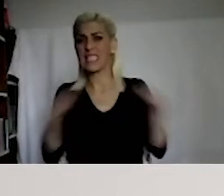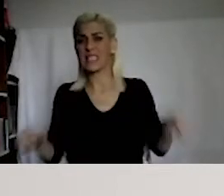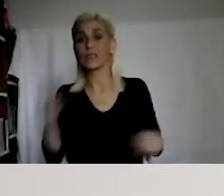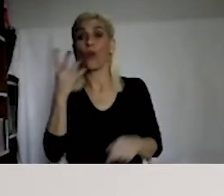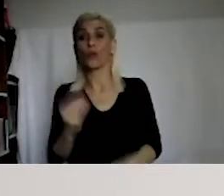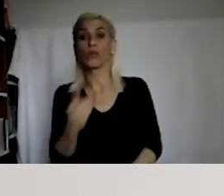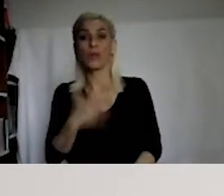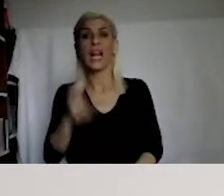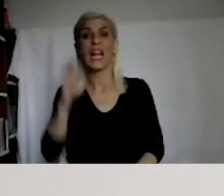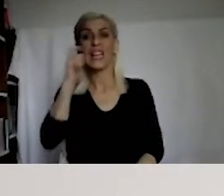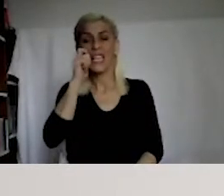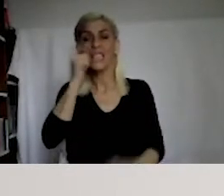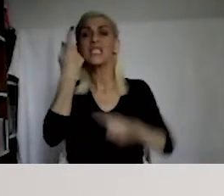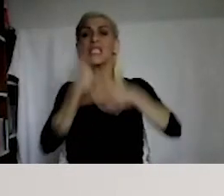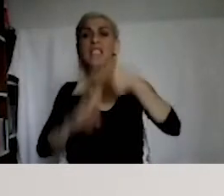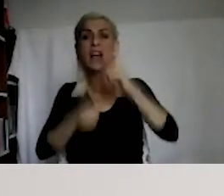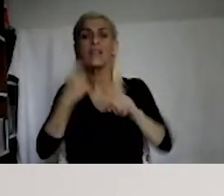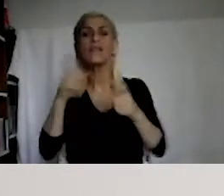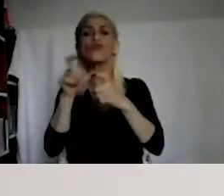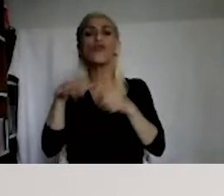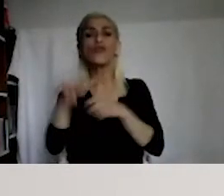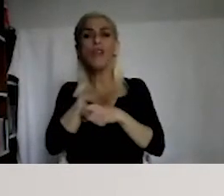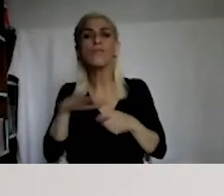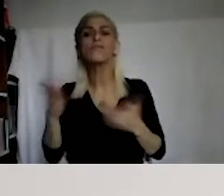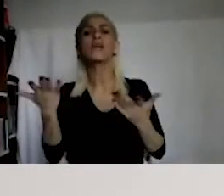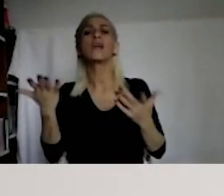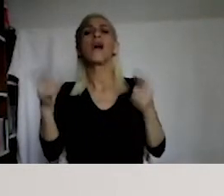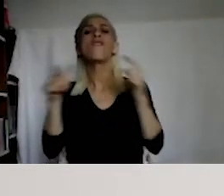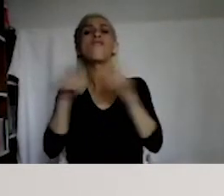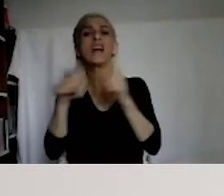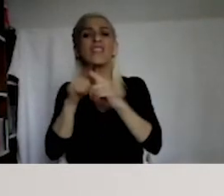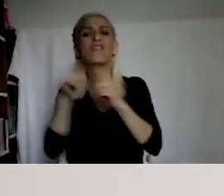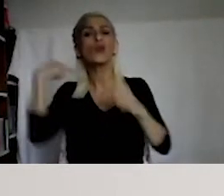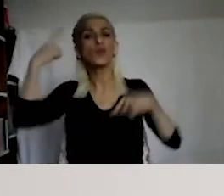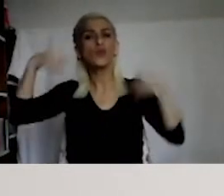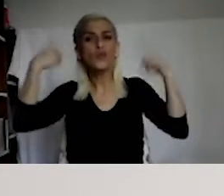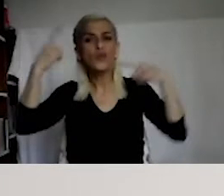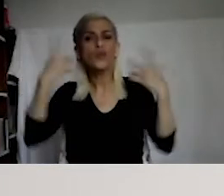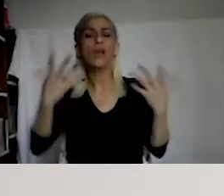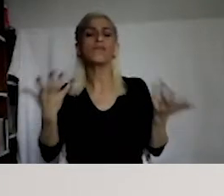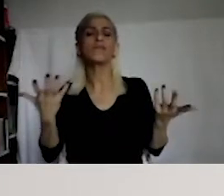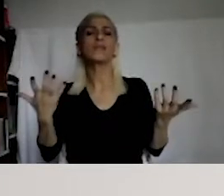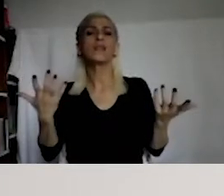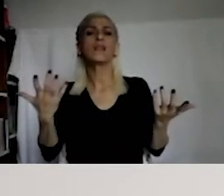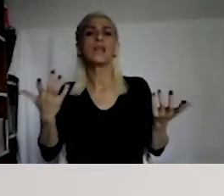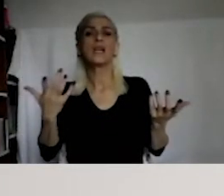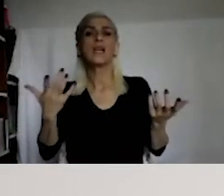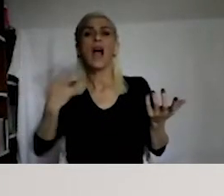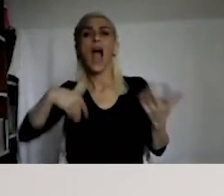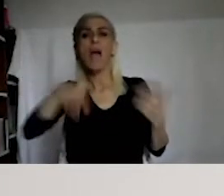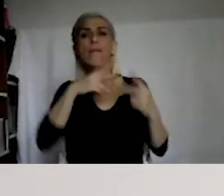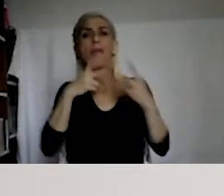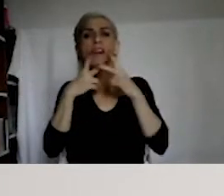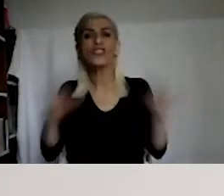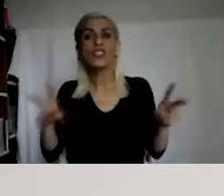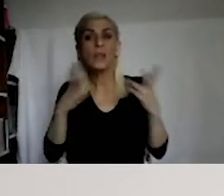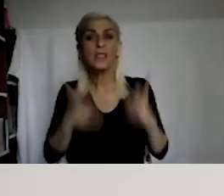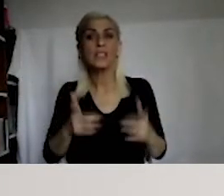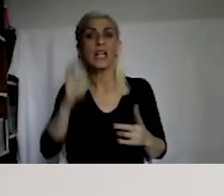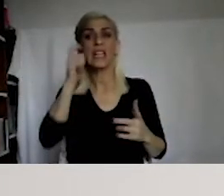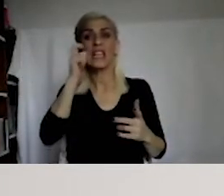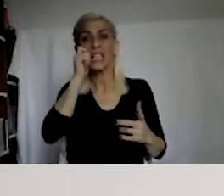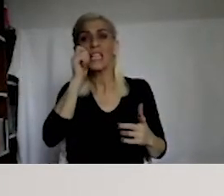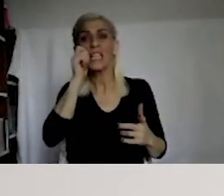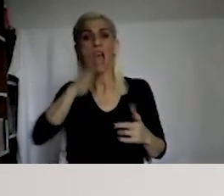political, social, philosophical, thoughts, opinions, the article says. The scope